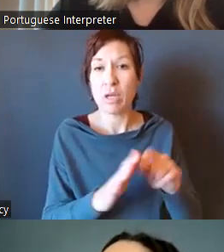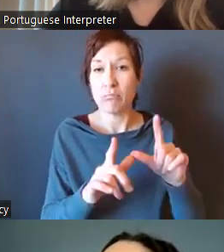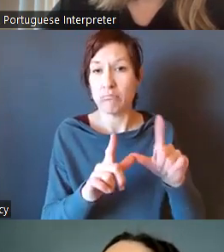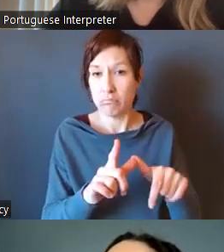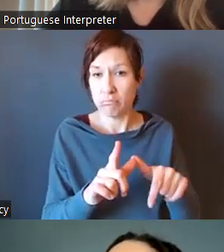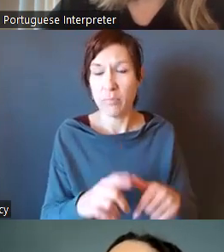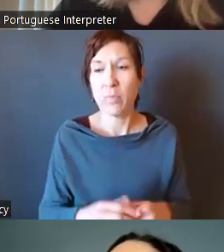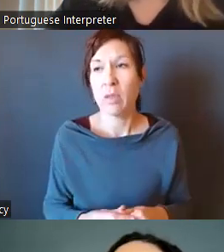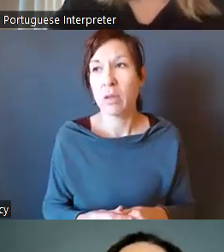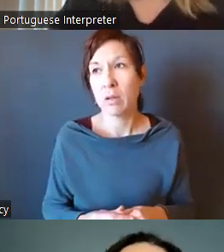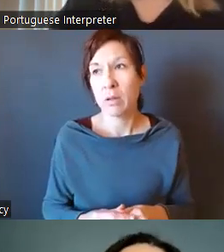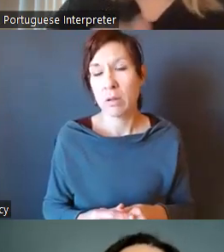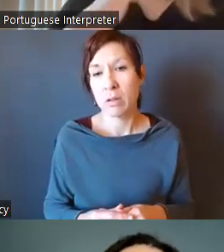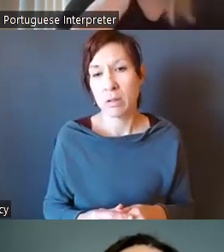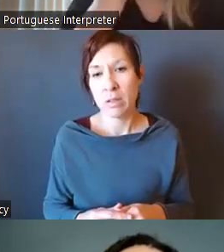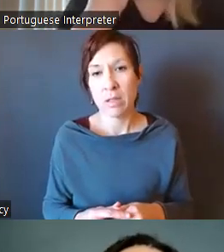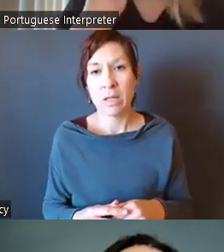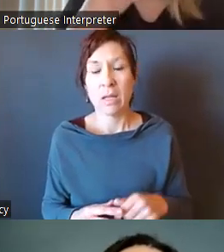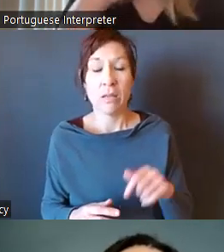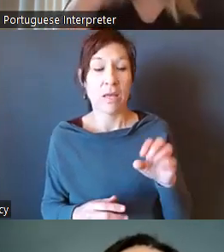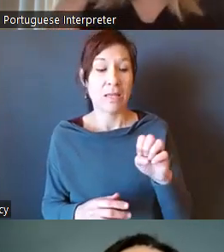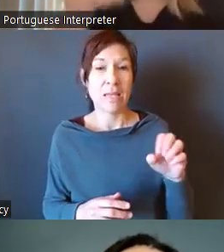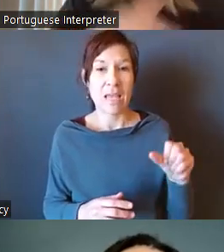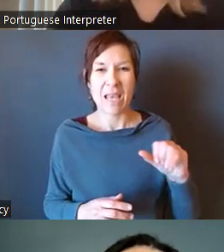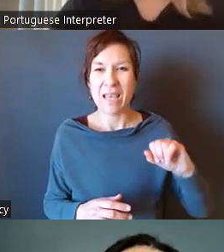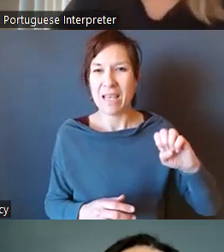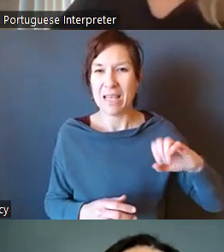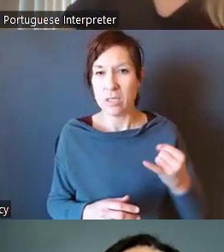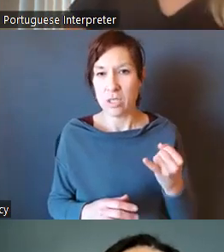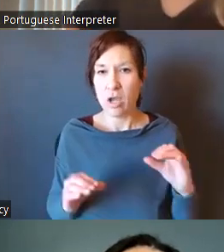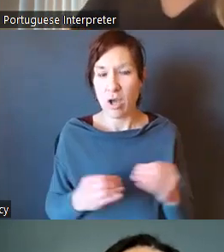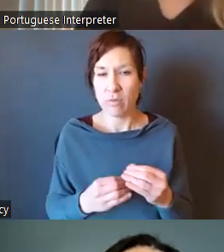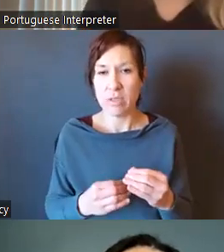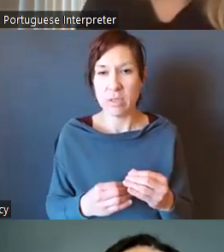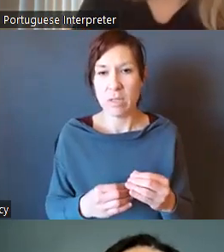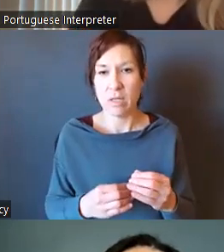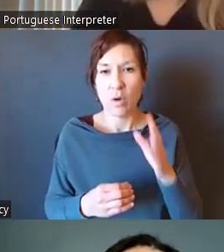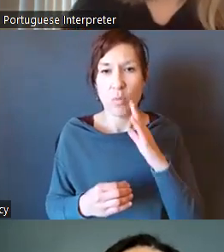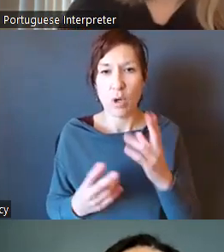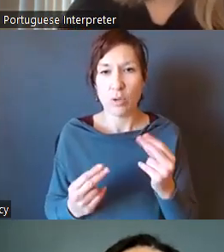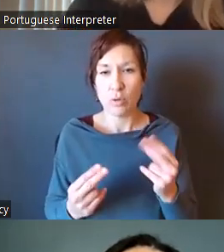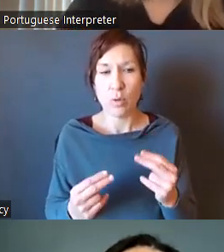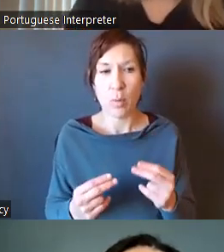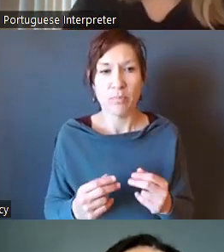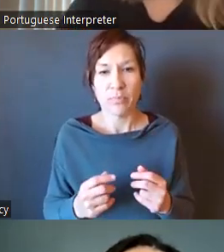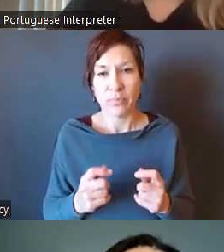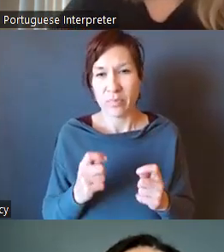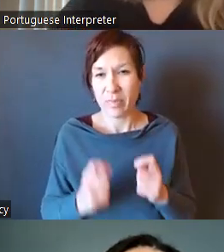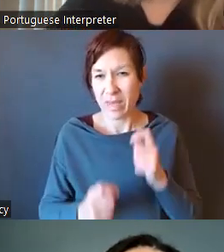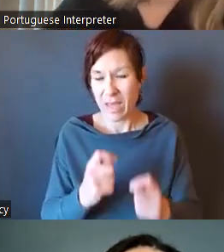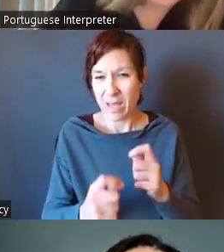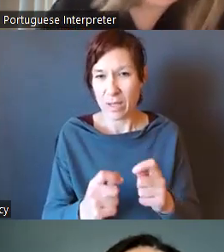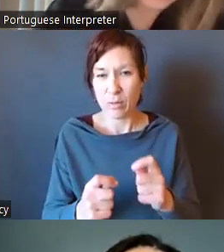and EEA's EJ office would then be putting together an edited, amended copy